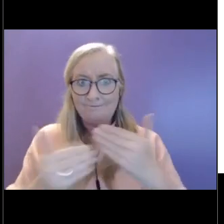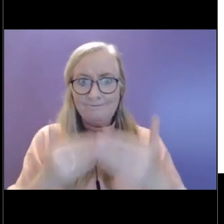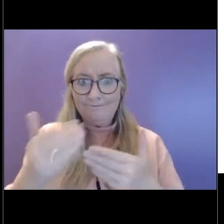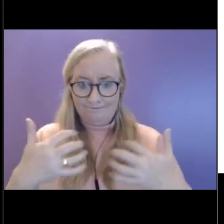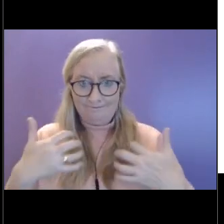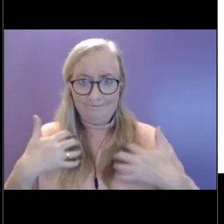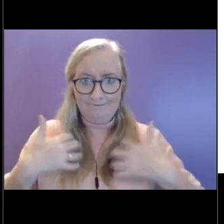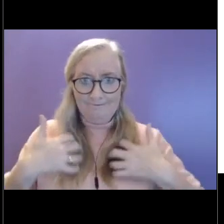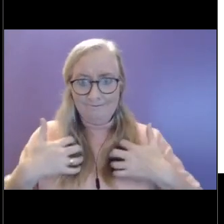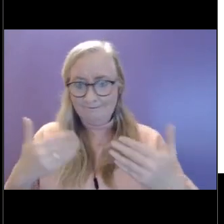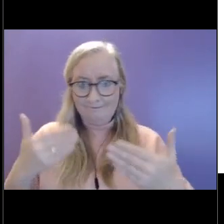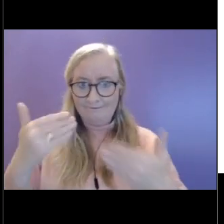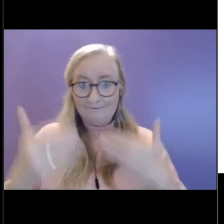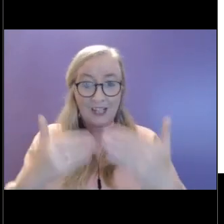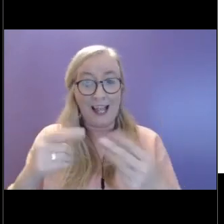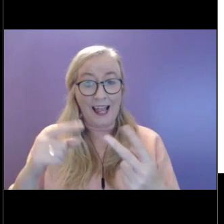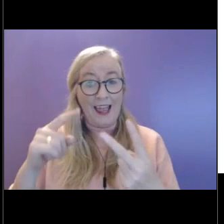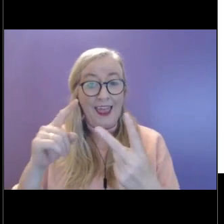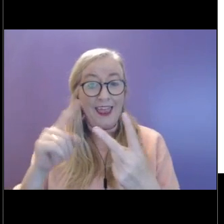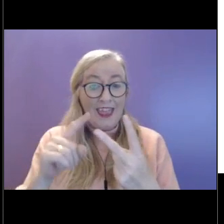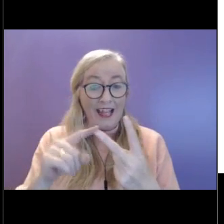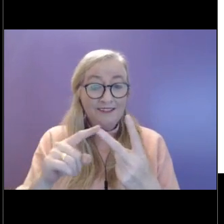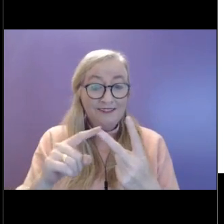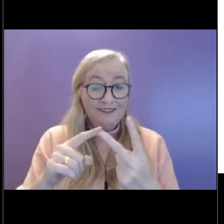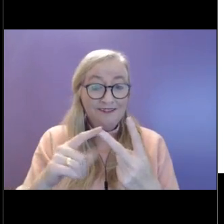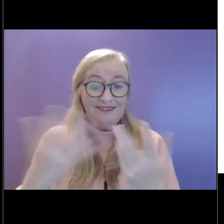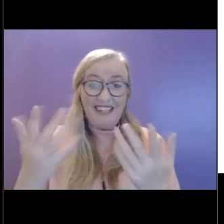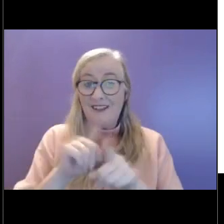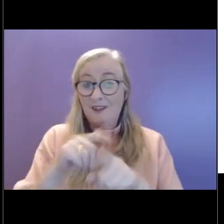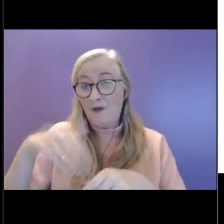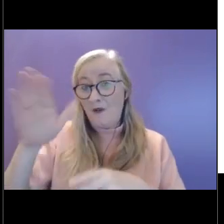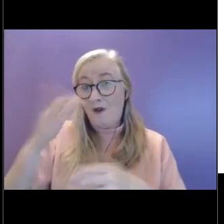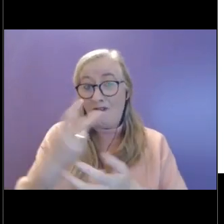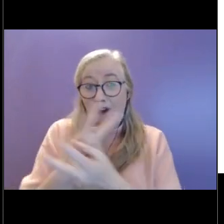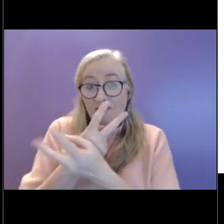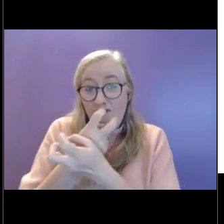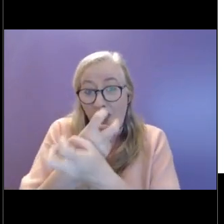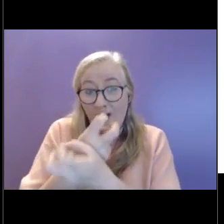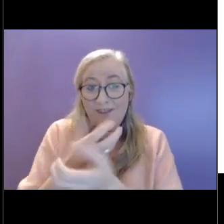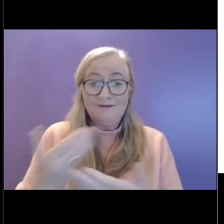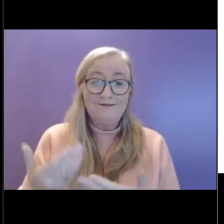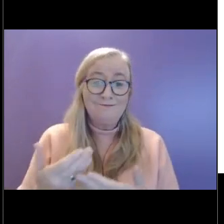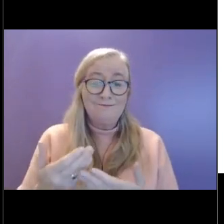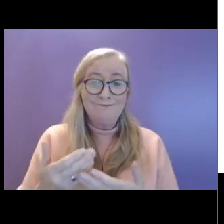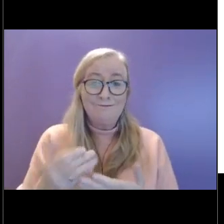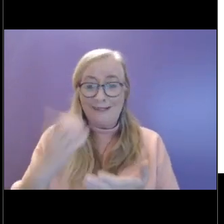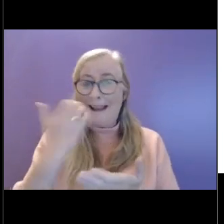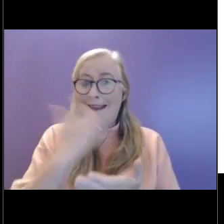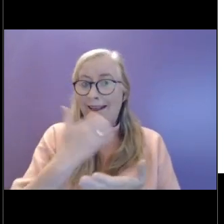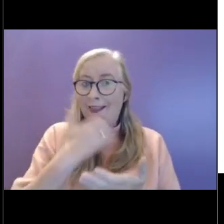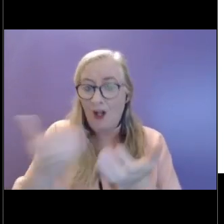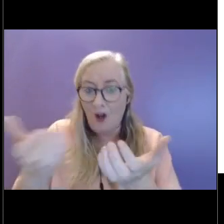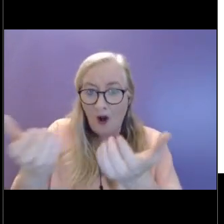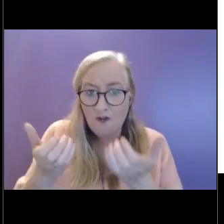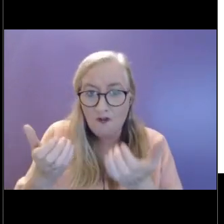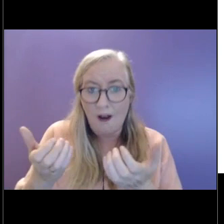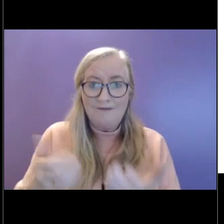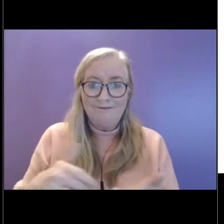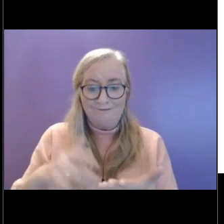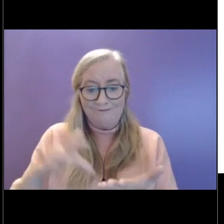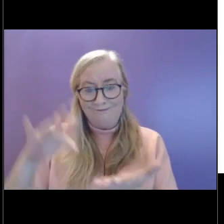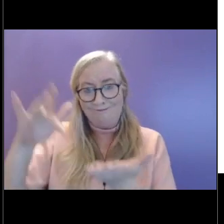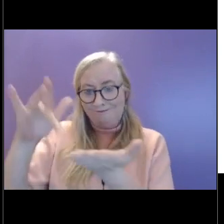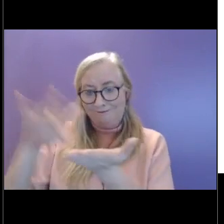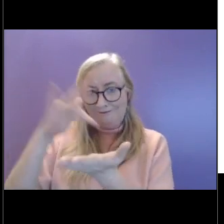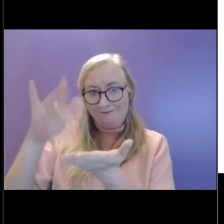could look like anything from us going for a run. It could be organized in the kitchen drawer or could be just scrolling on social media